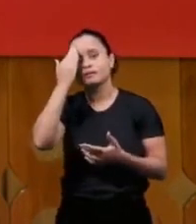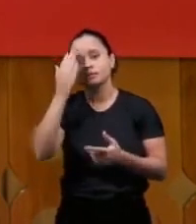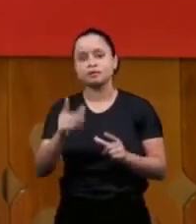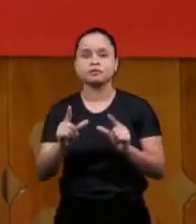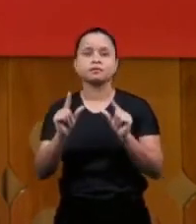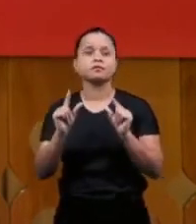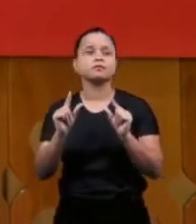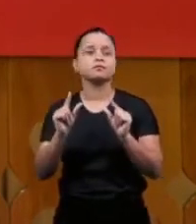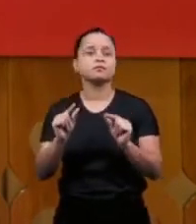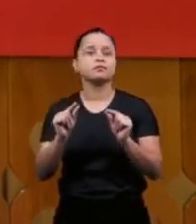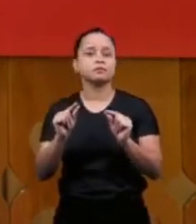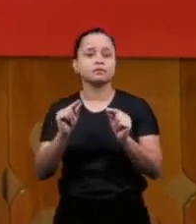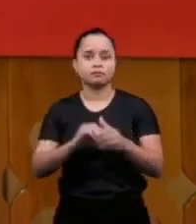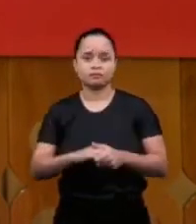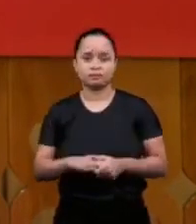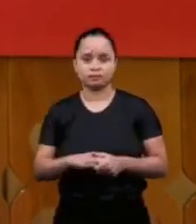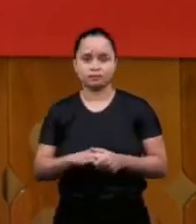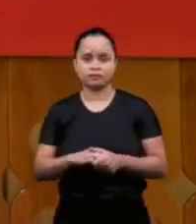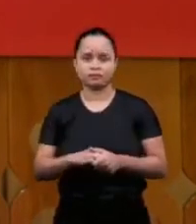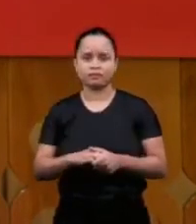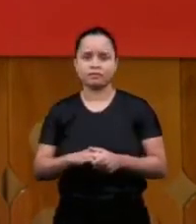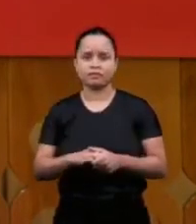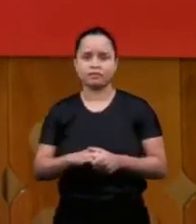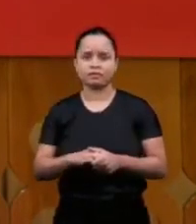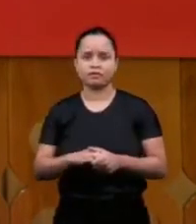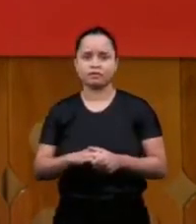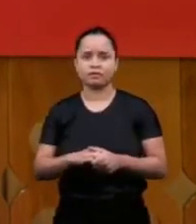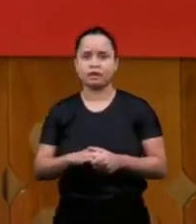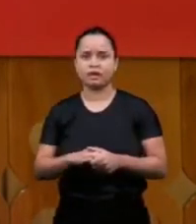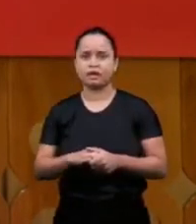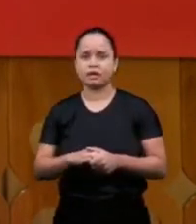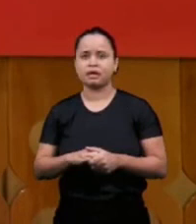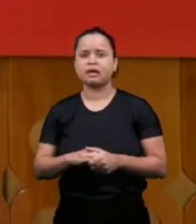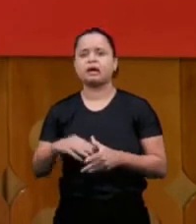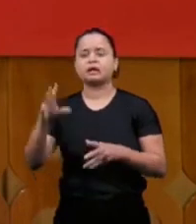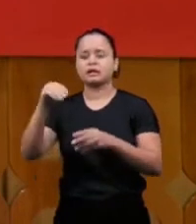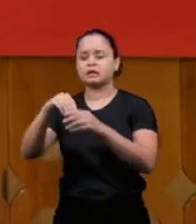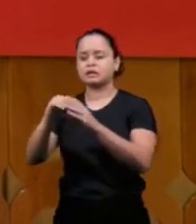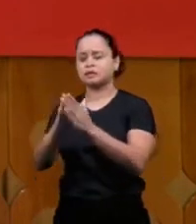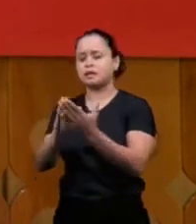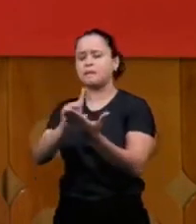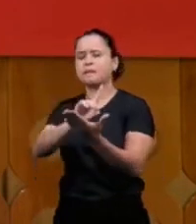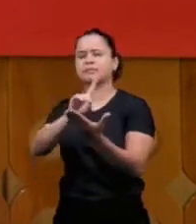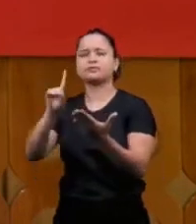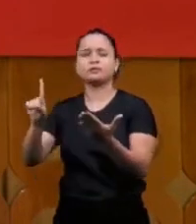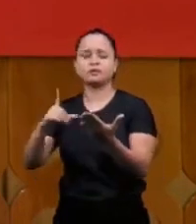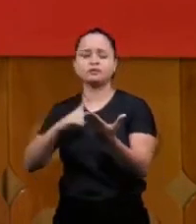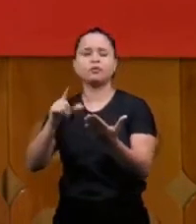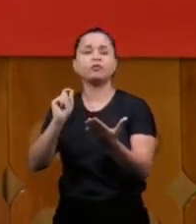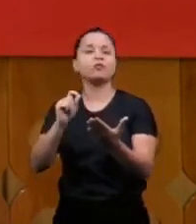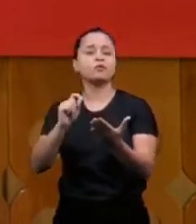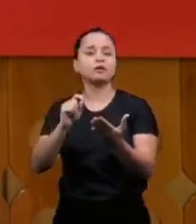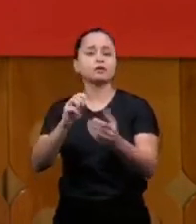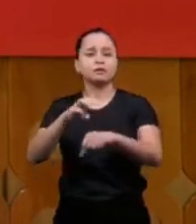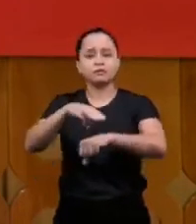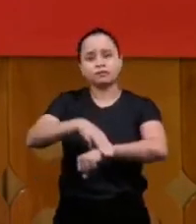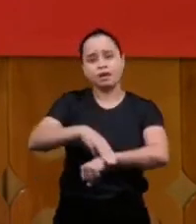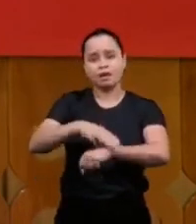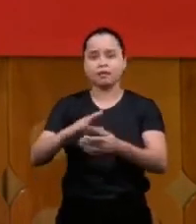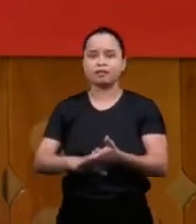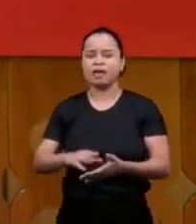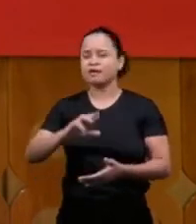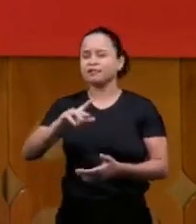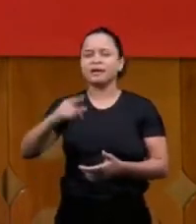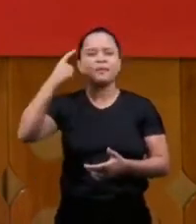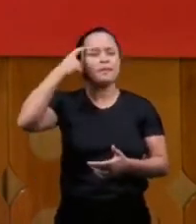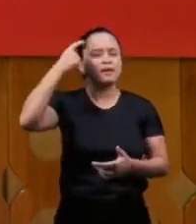what is in the word of the ministry what do we understand of the